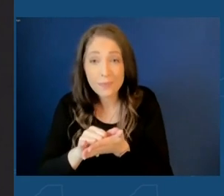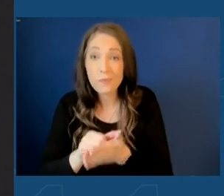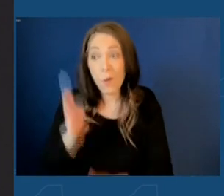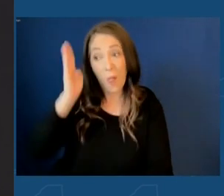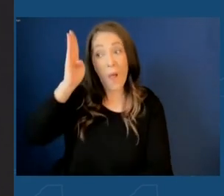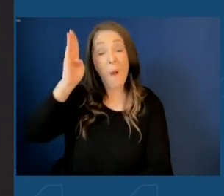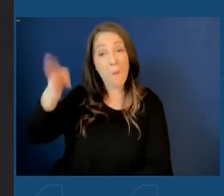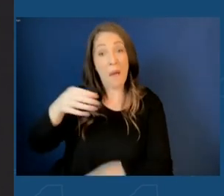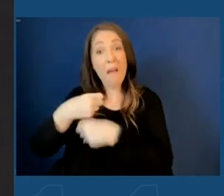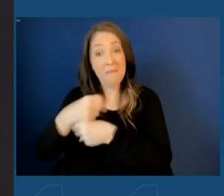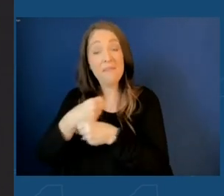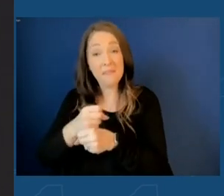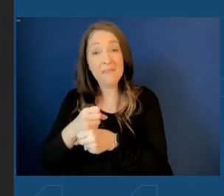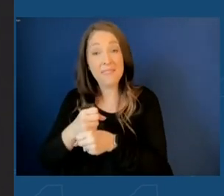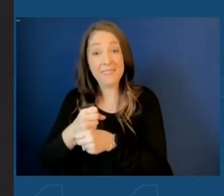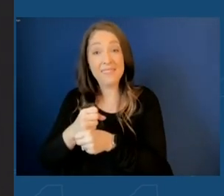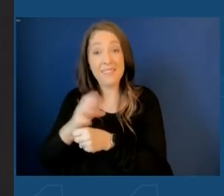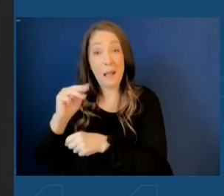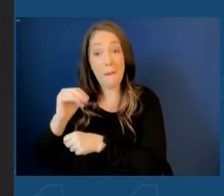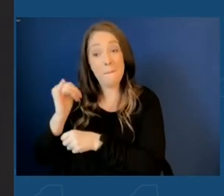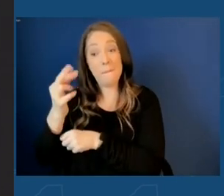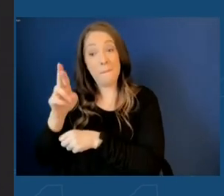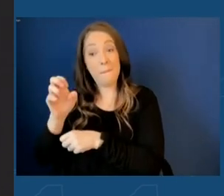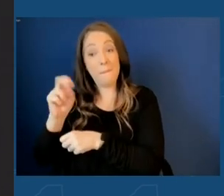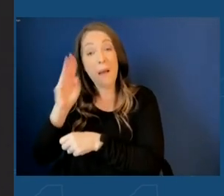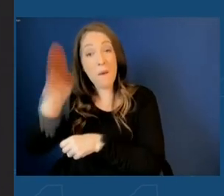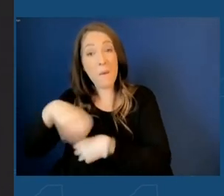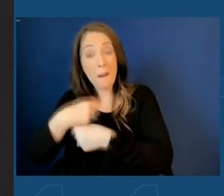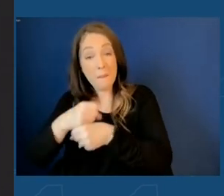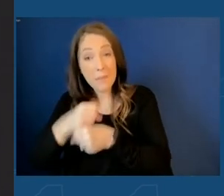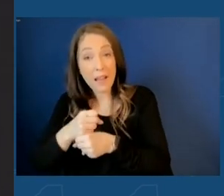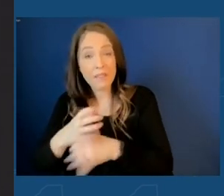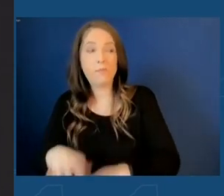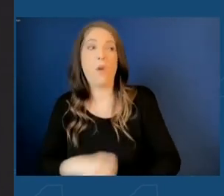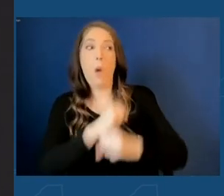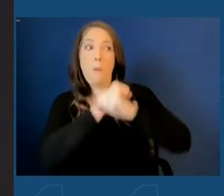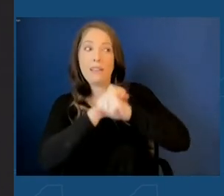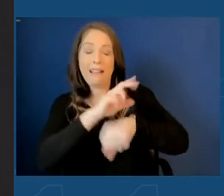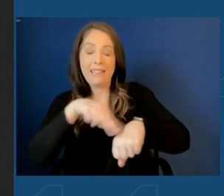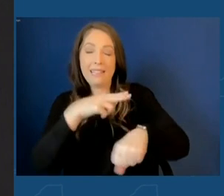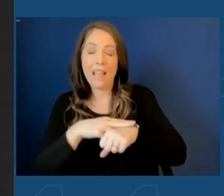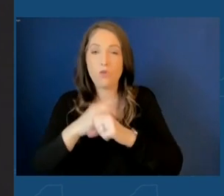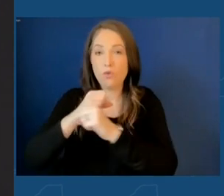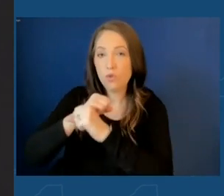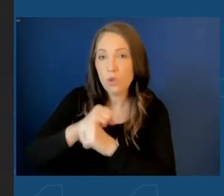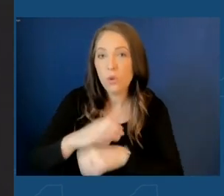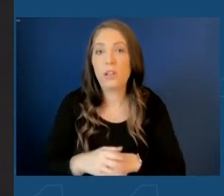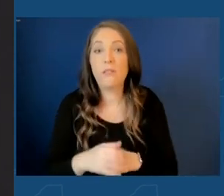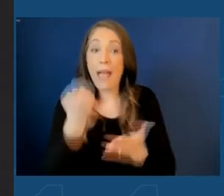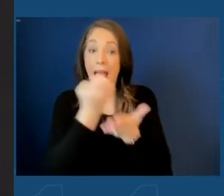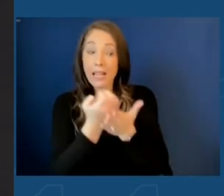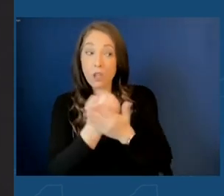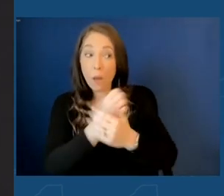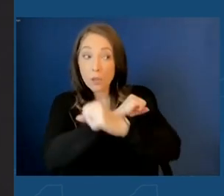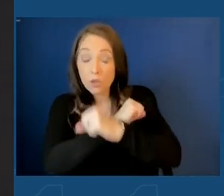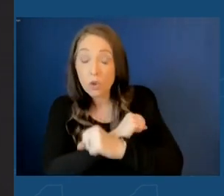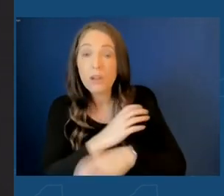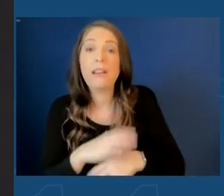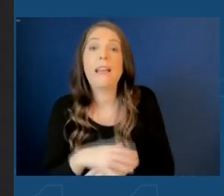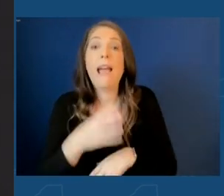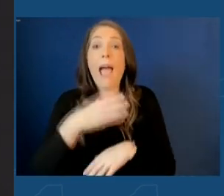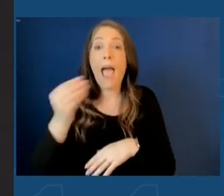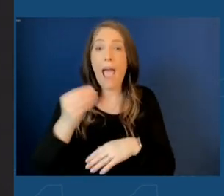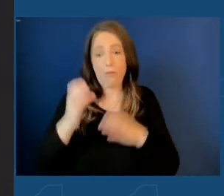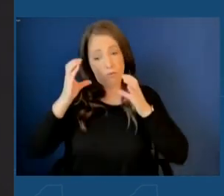made because of Micron. They will be made right here in New York protecting our national security, our economic security, and ultimately the